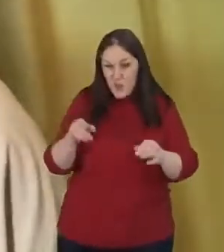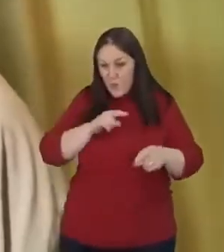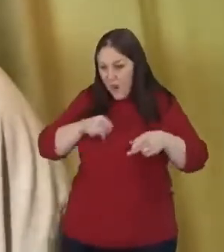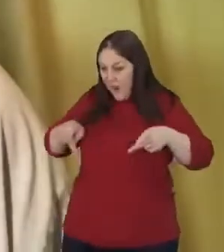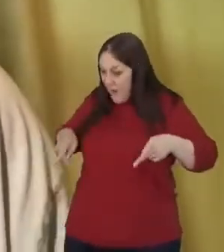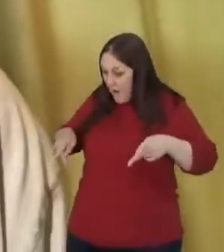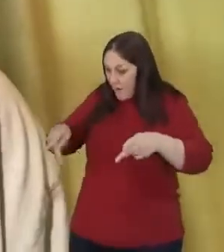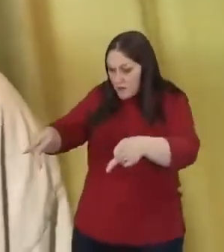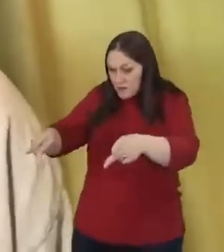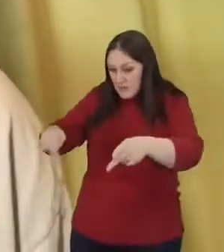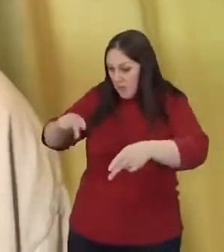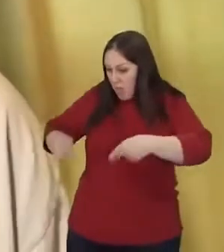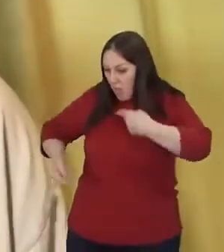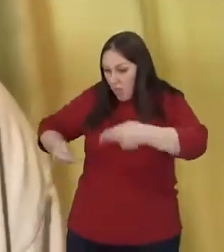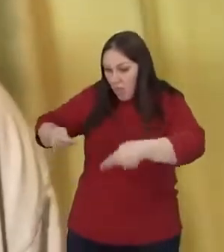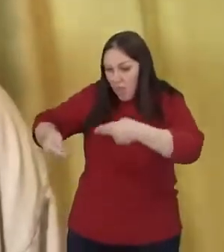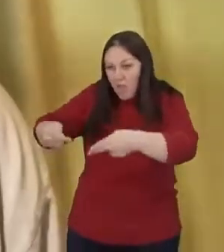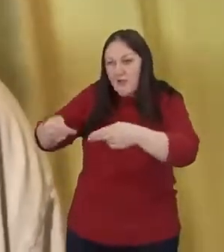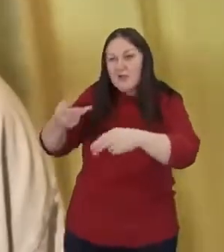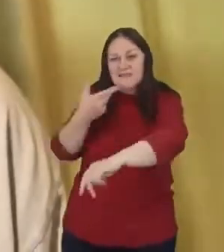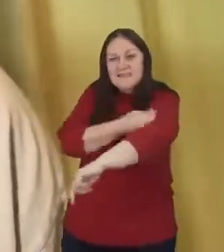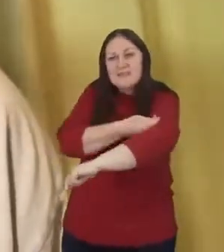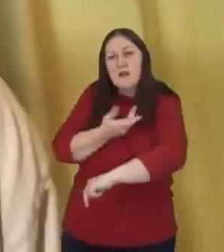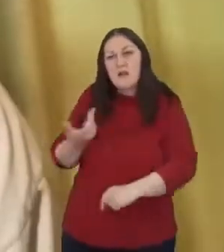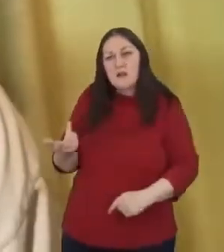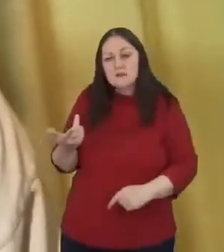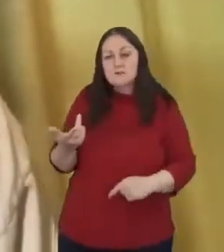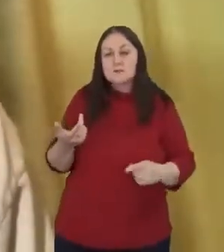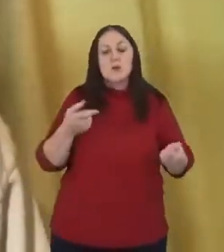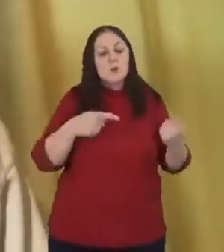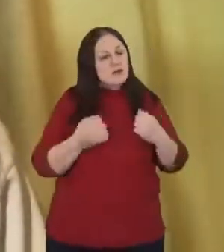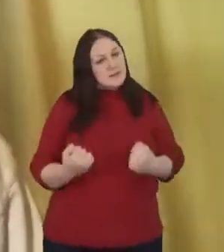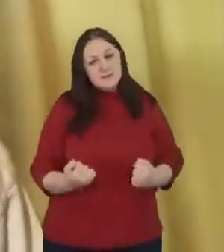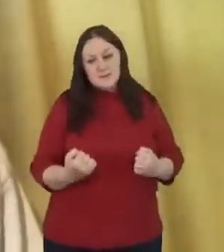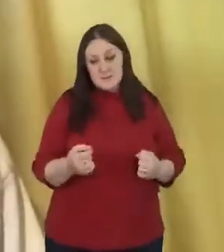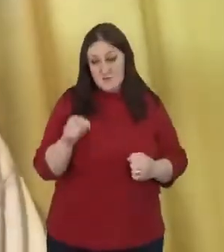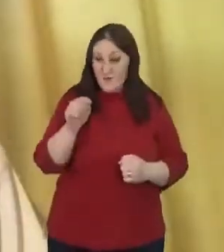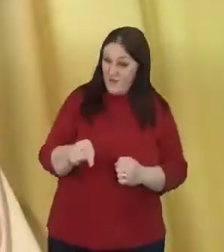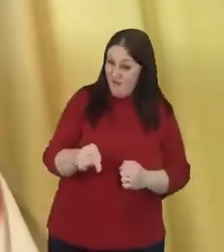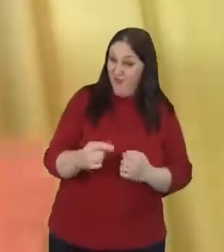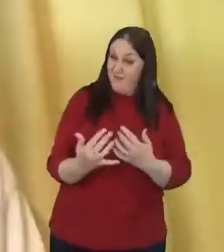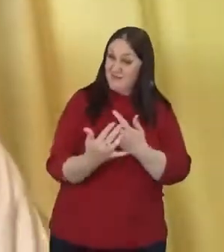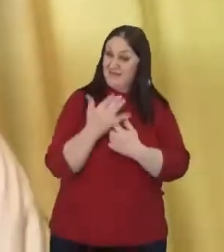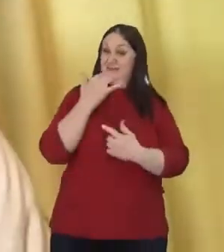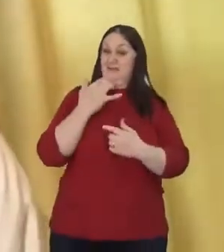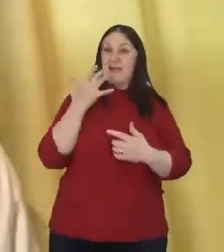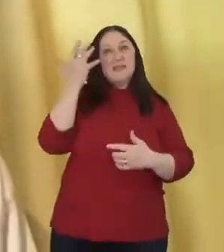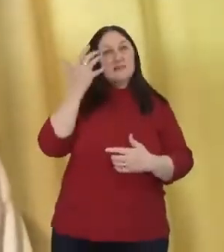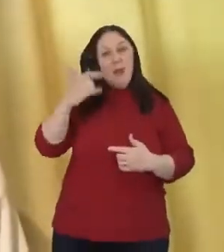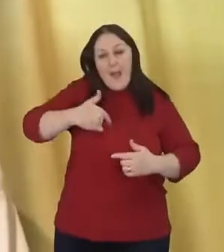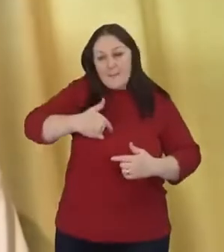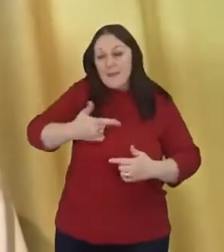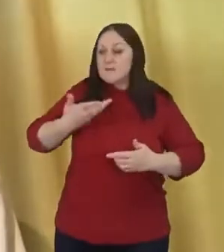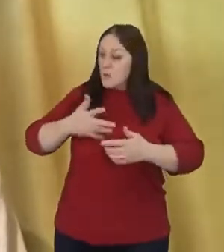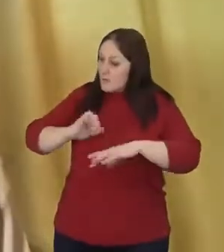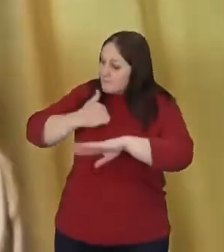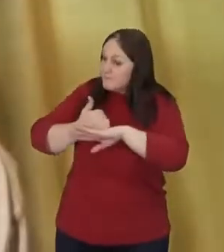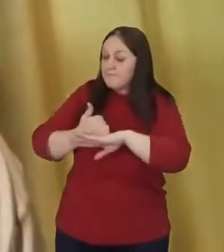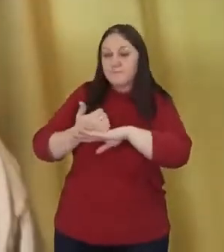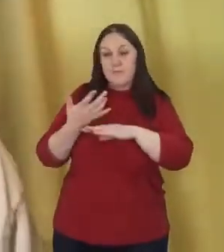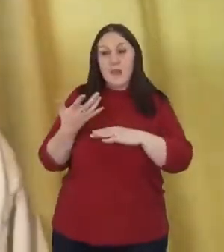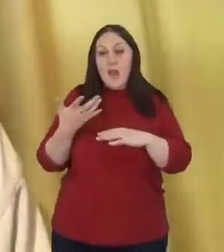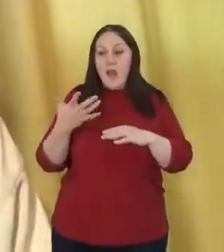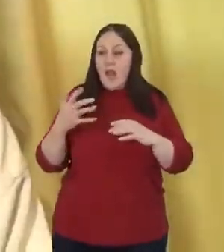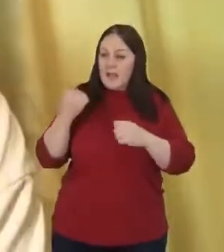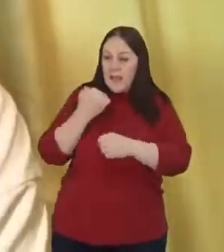fed up, right? And we said, we, we, we got to do something about this. And really inspired by the kids, we had this whole campaign called need a little help.